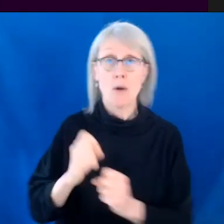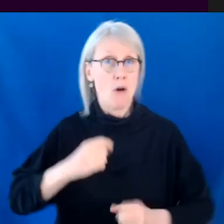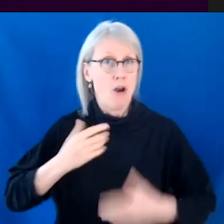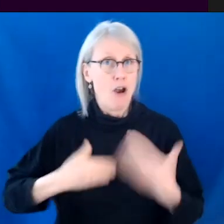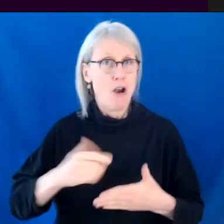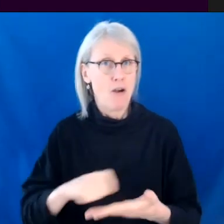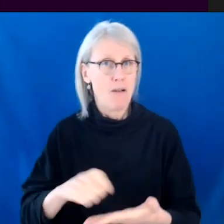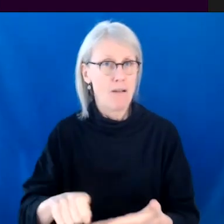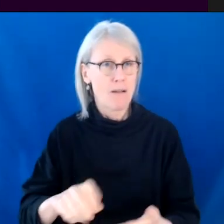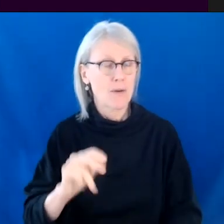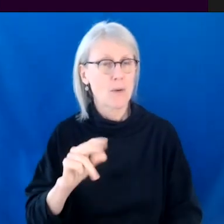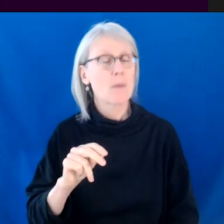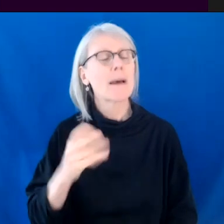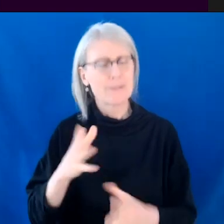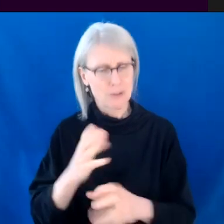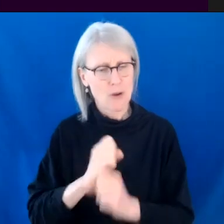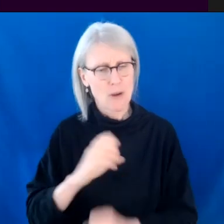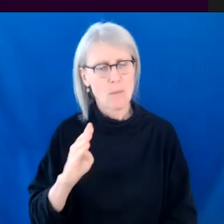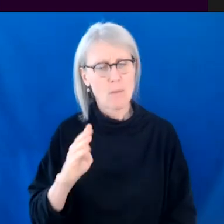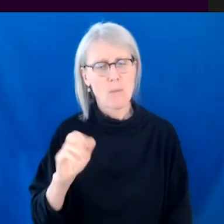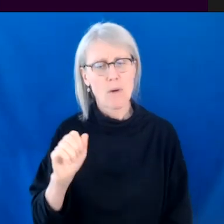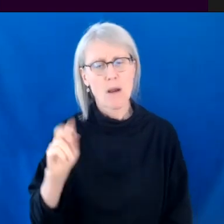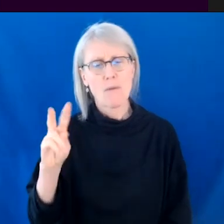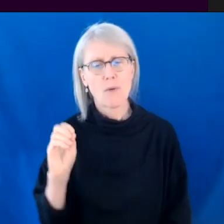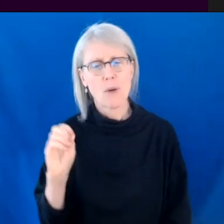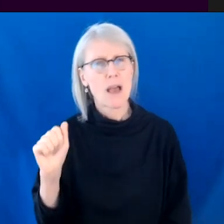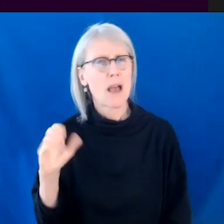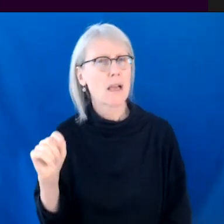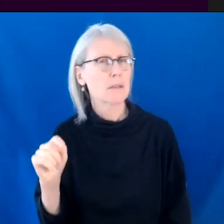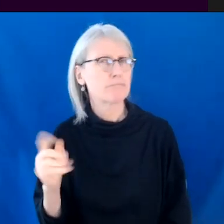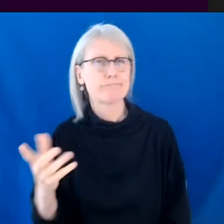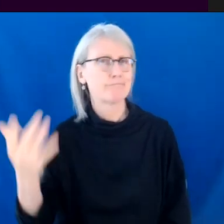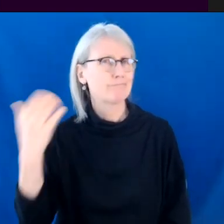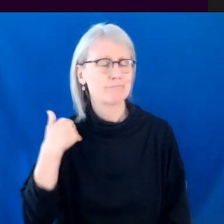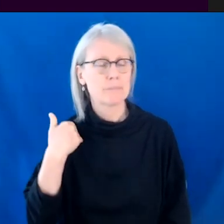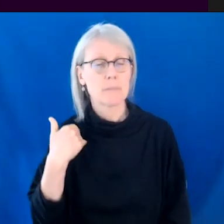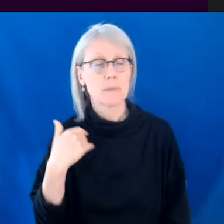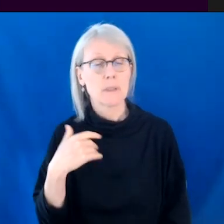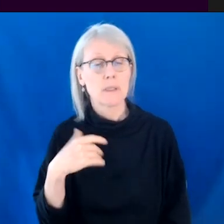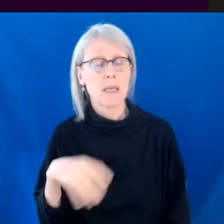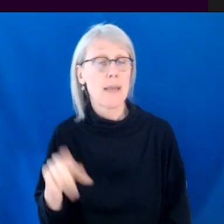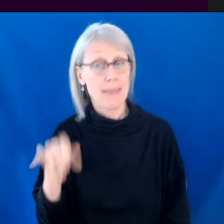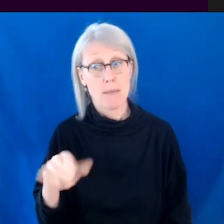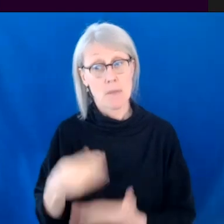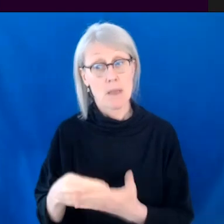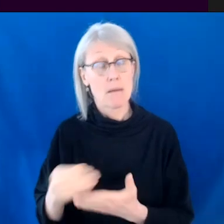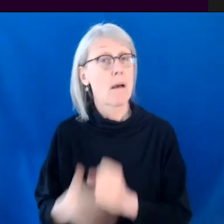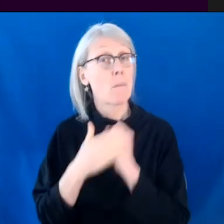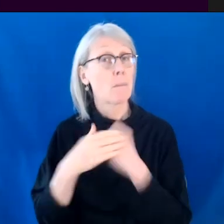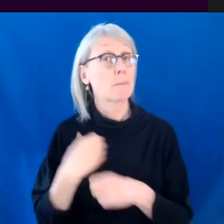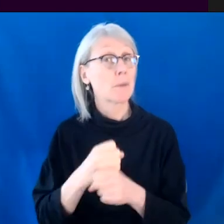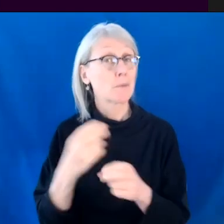get a Bravo fact grant, um, early on. And so, and I got to make a little short film, which was great,